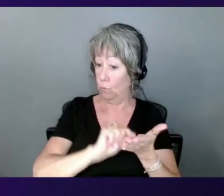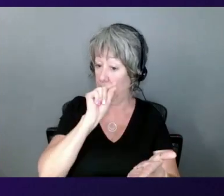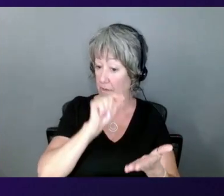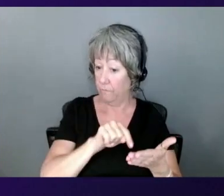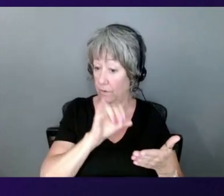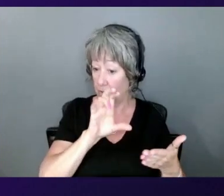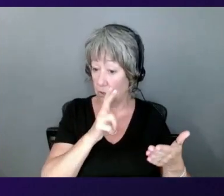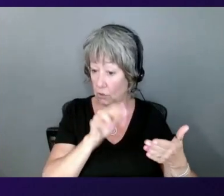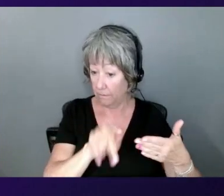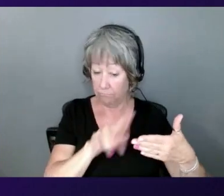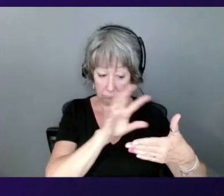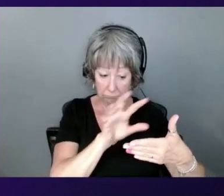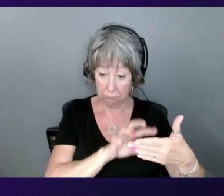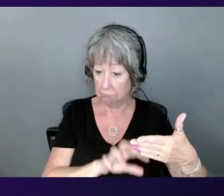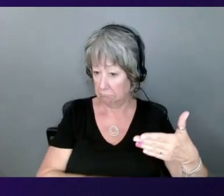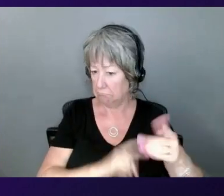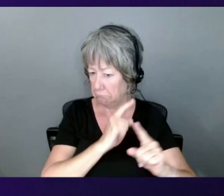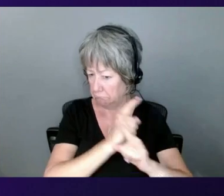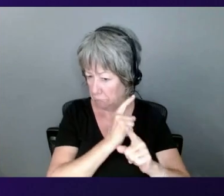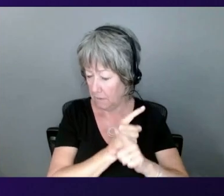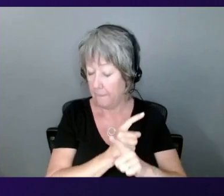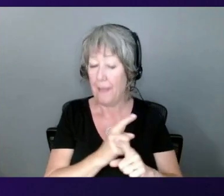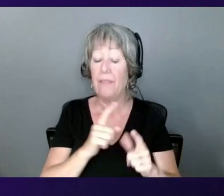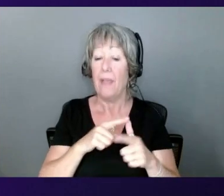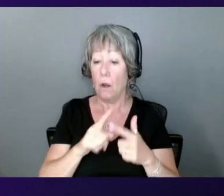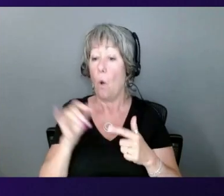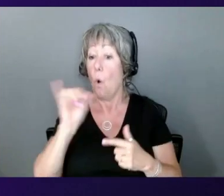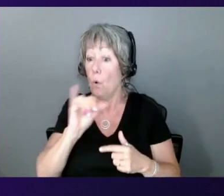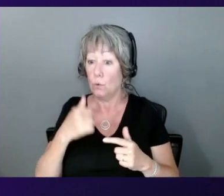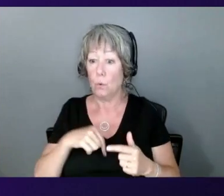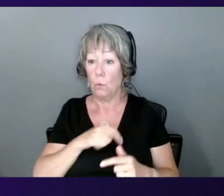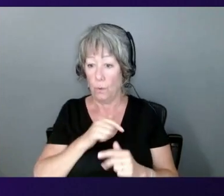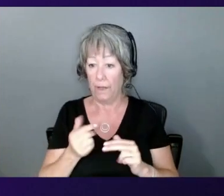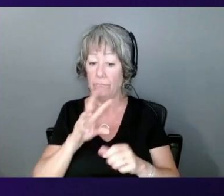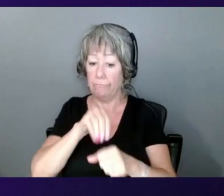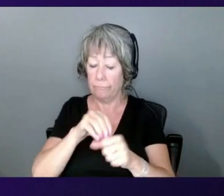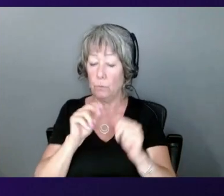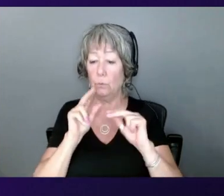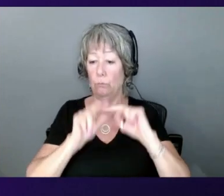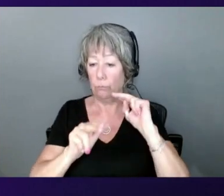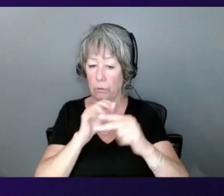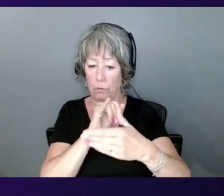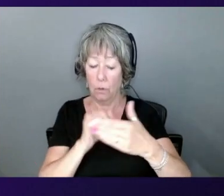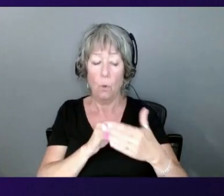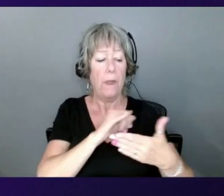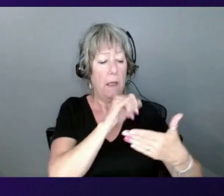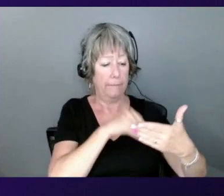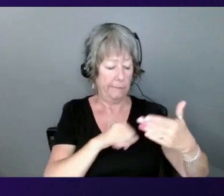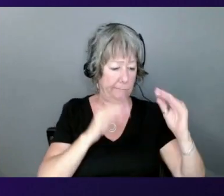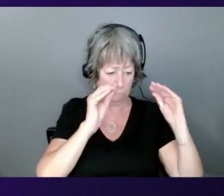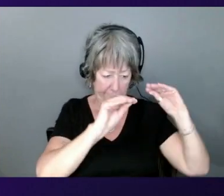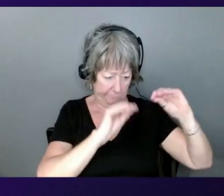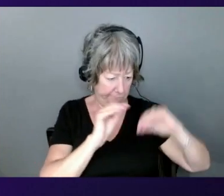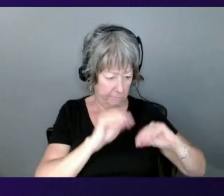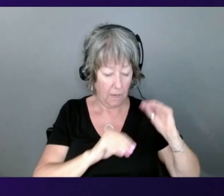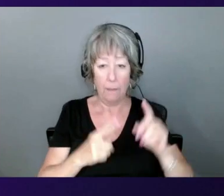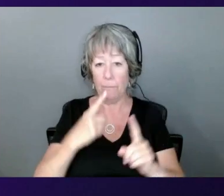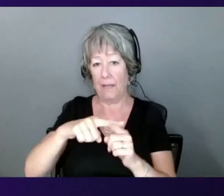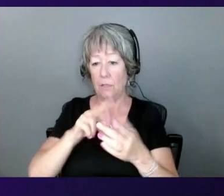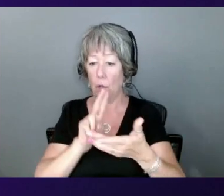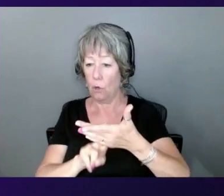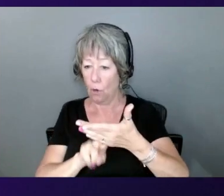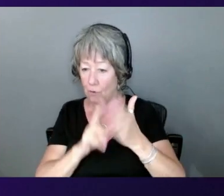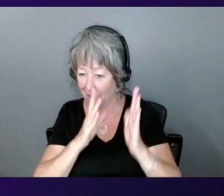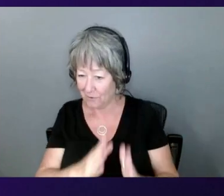involved in actually building and manufacturing this house. We're not just the architects, we're the contractors and the builders